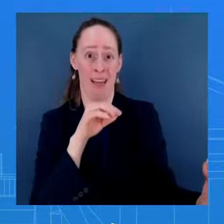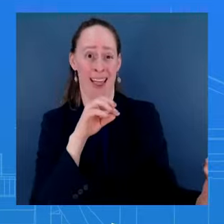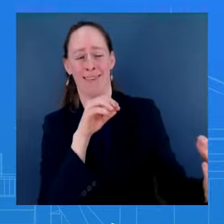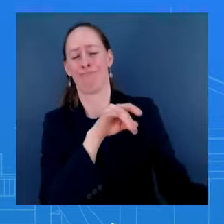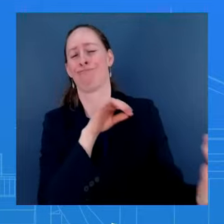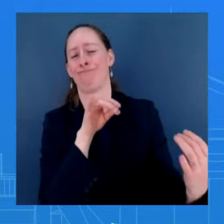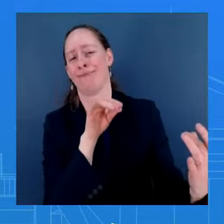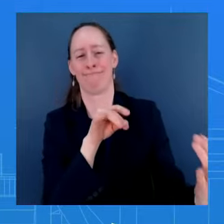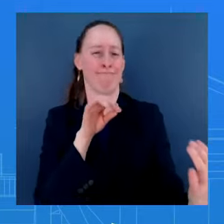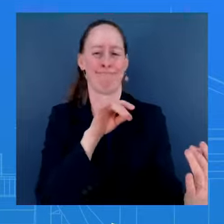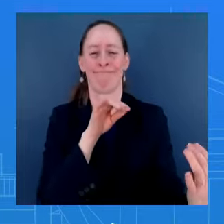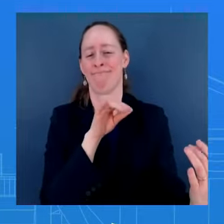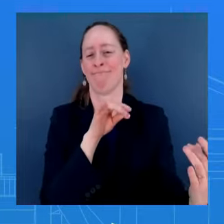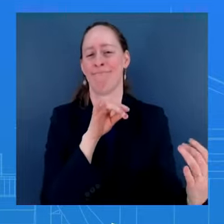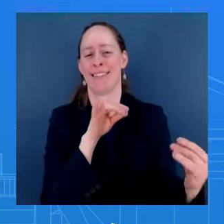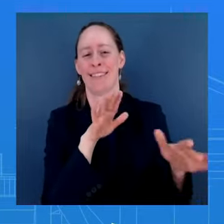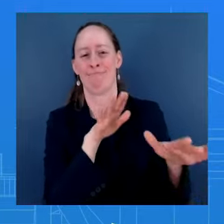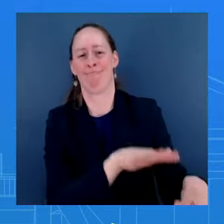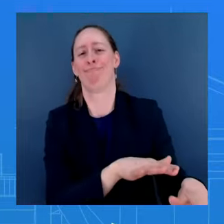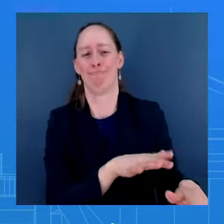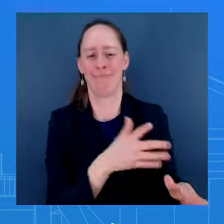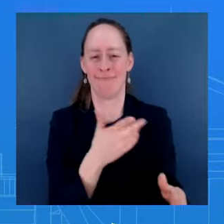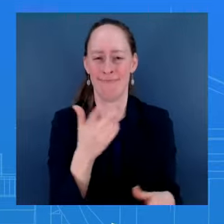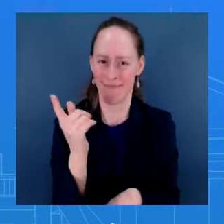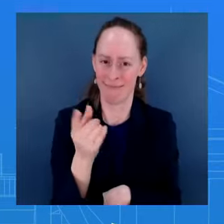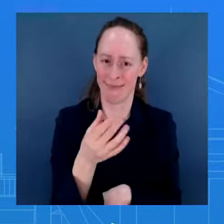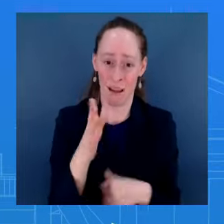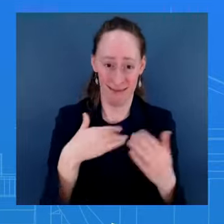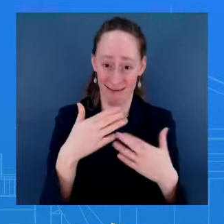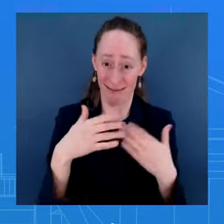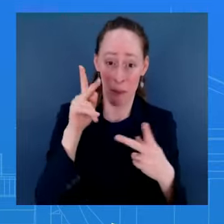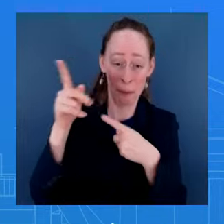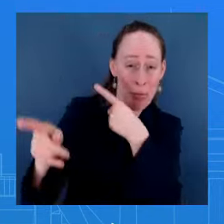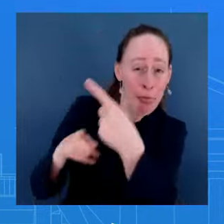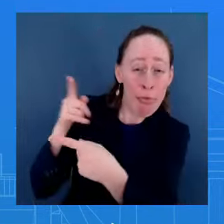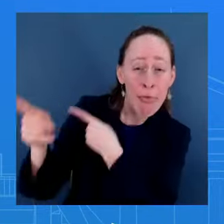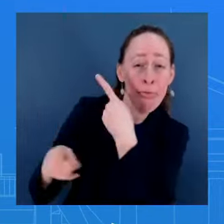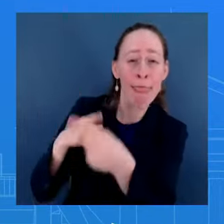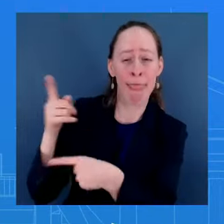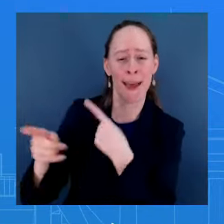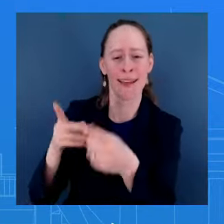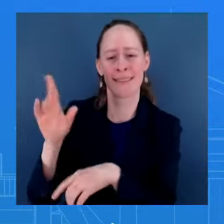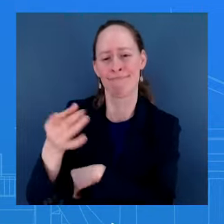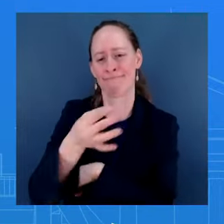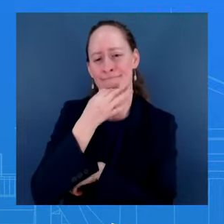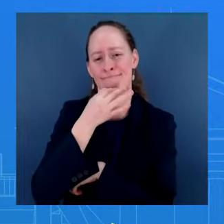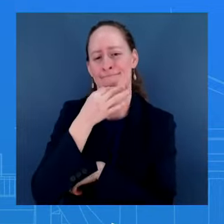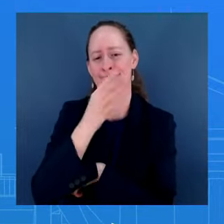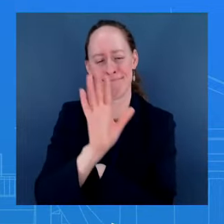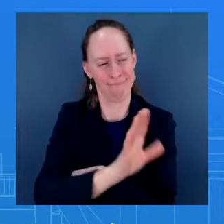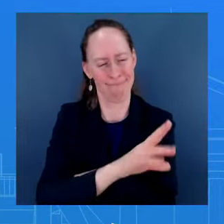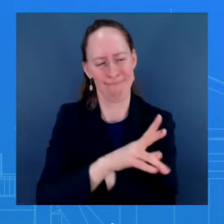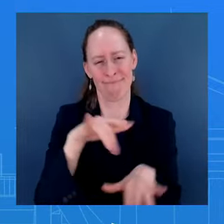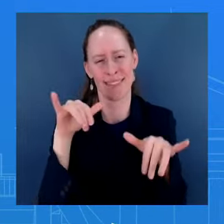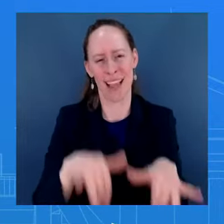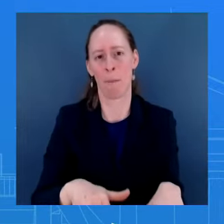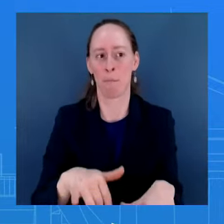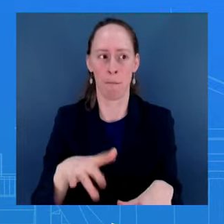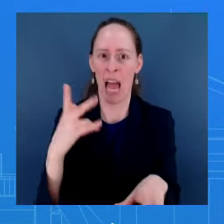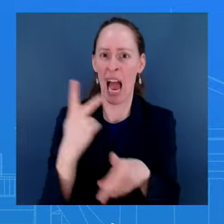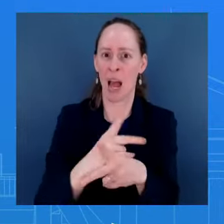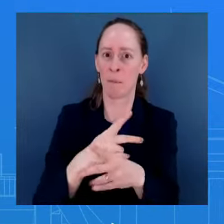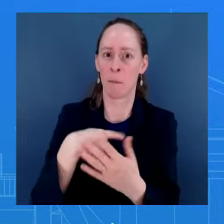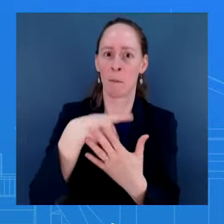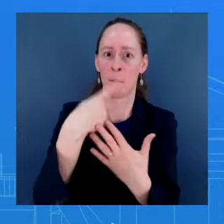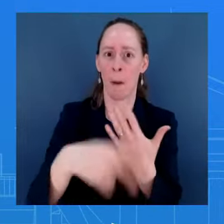heckling him. He took them on and said he was going to fight for programs. Essentially, he said he was fighting for programs that the American people needed.